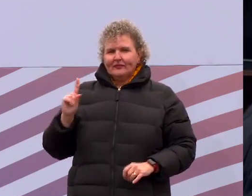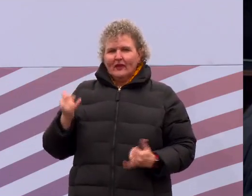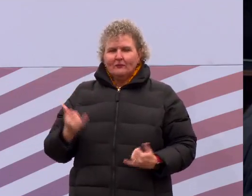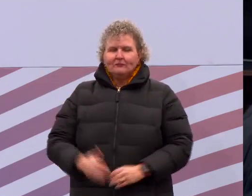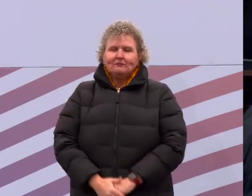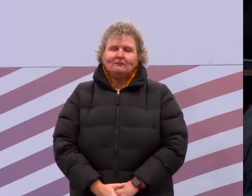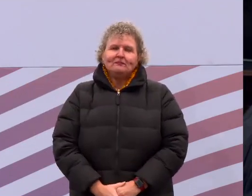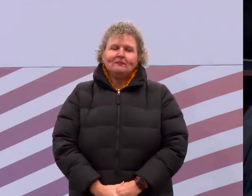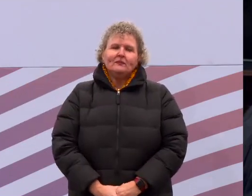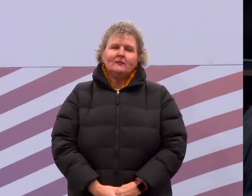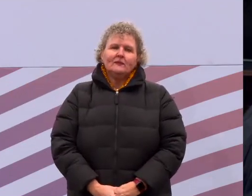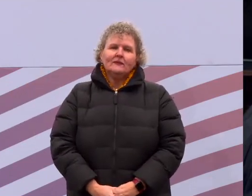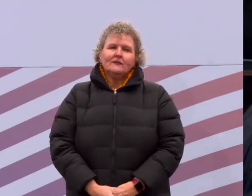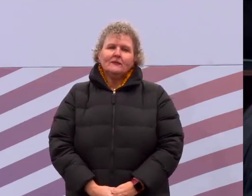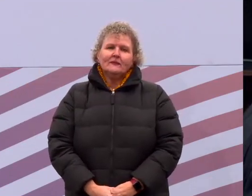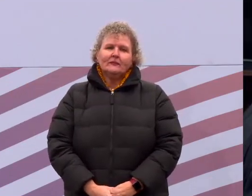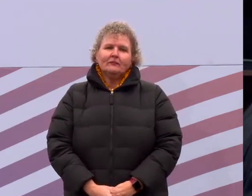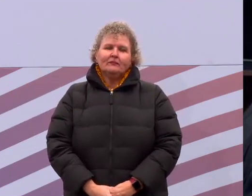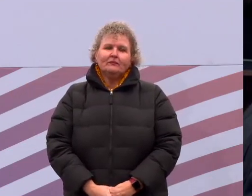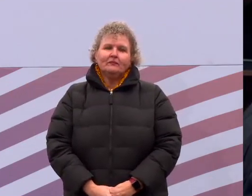Here comes magic.